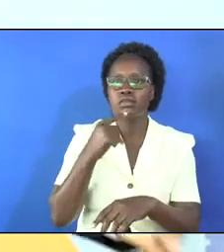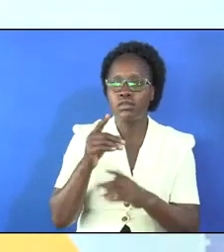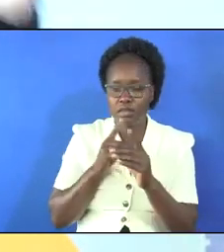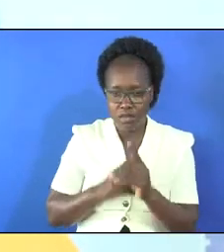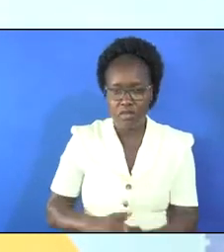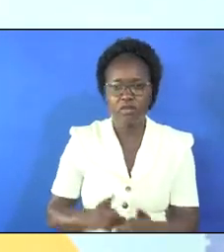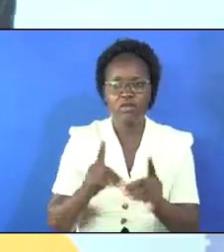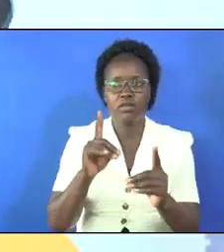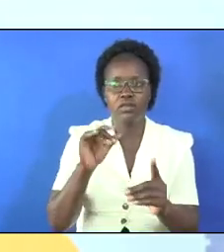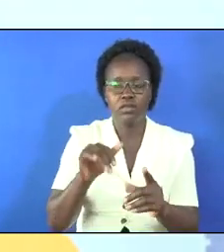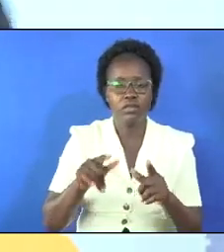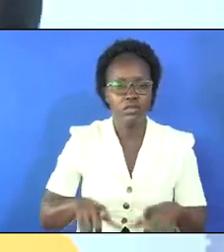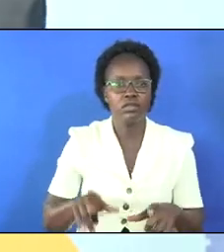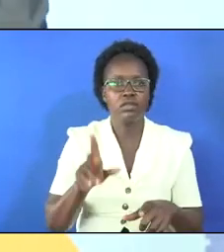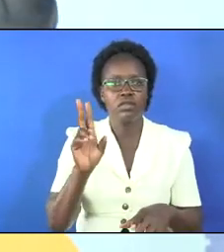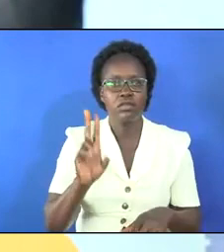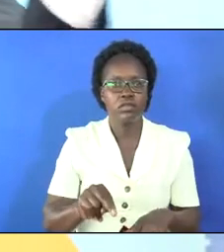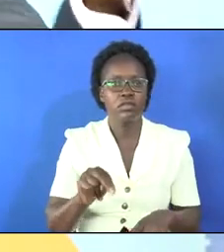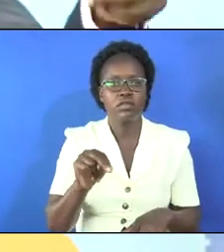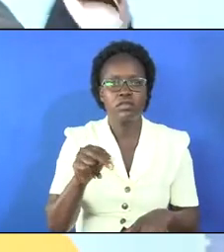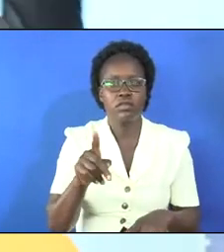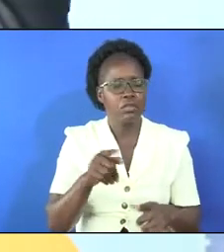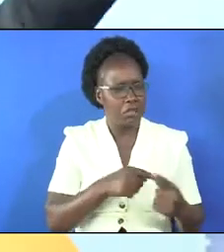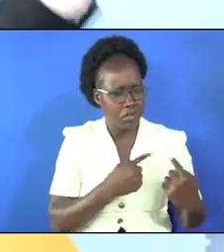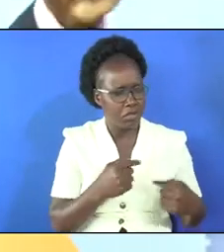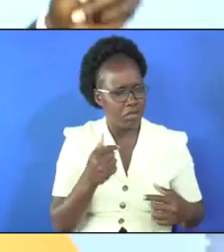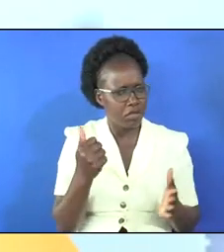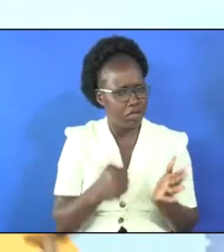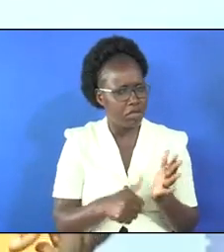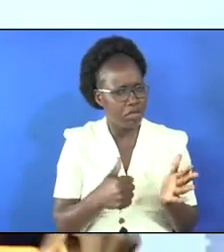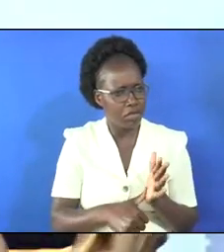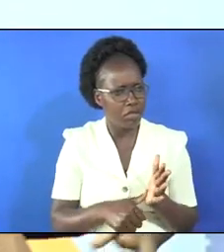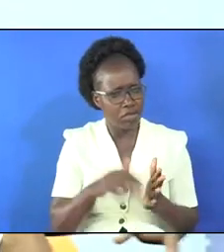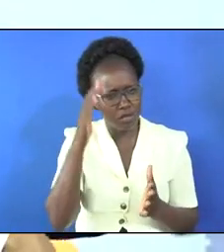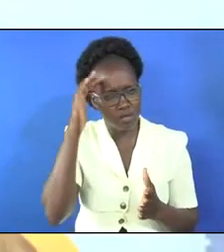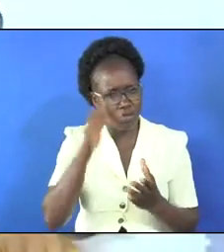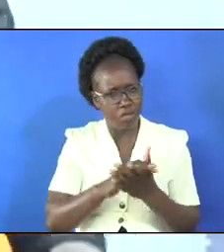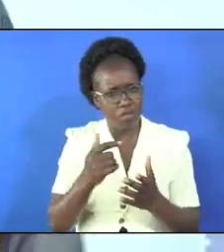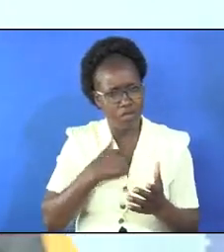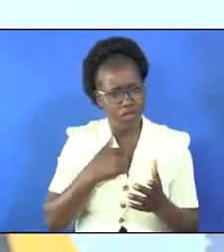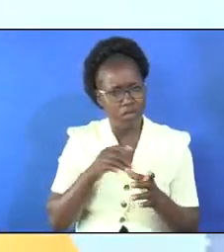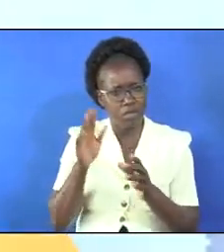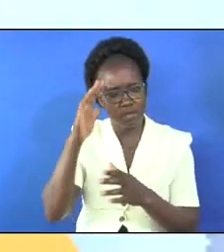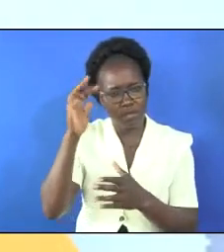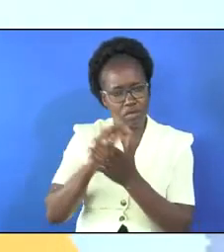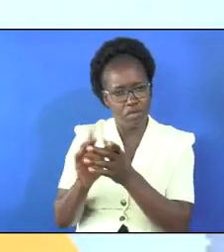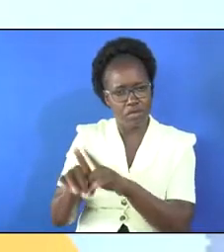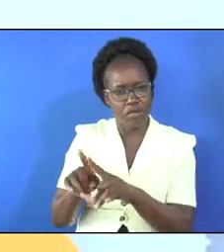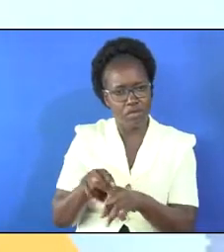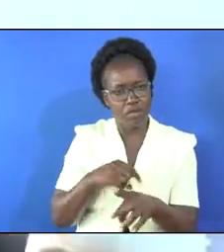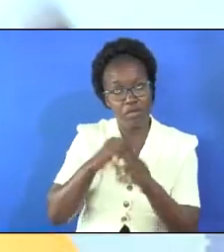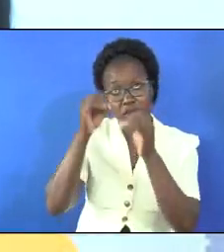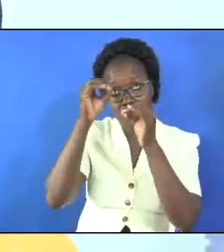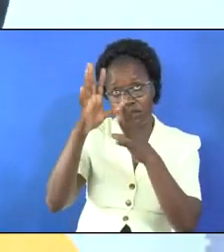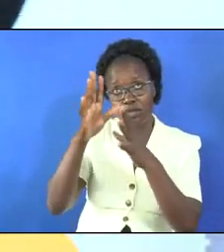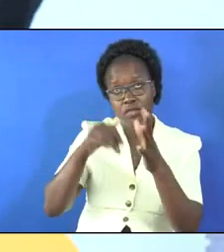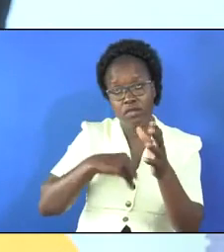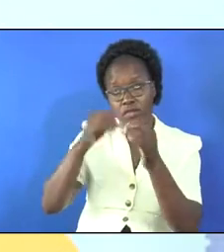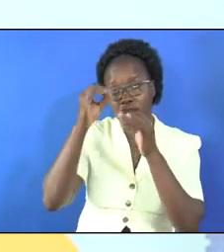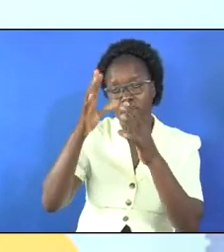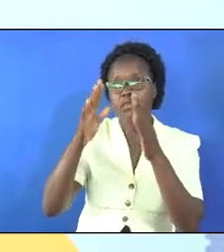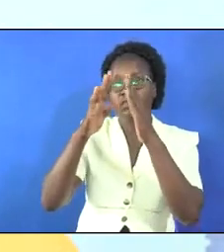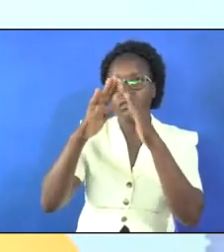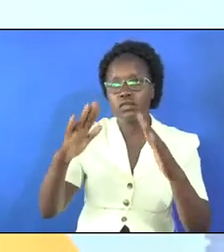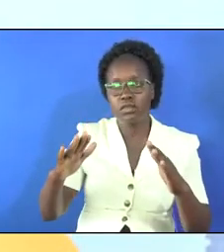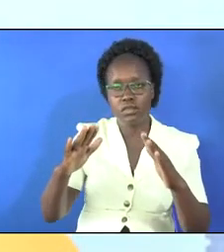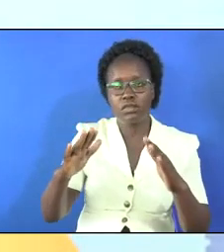disciples that let not your hearts be troubled believe in me and believe also in god in my